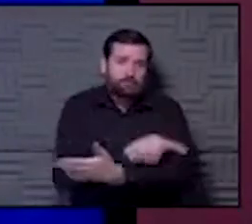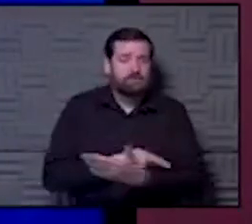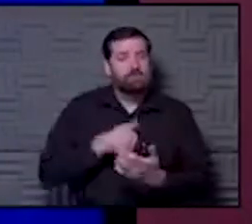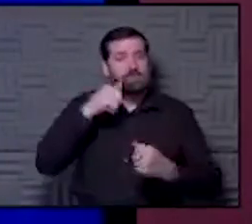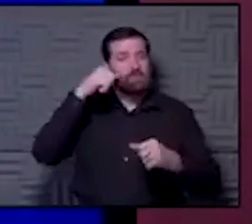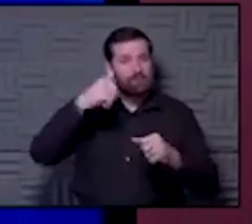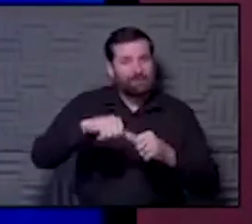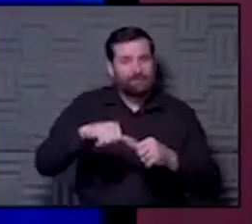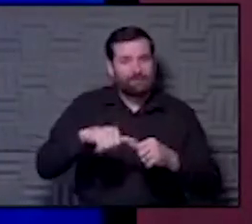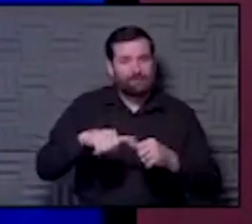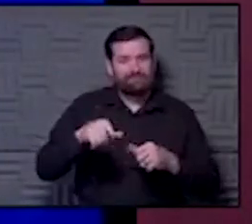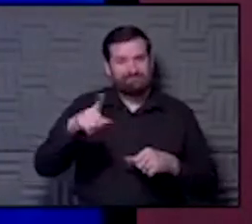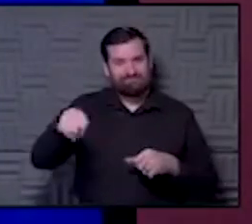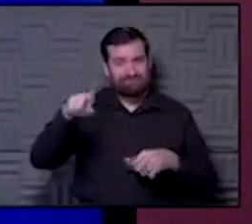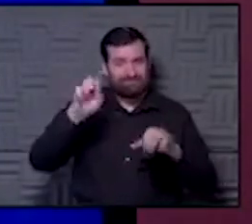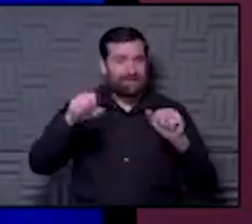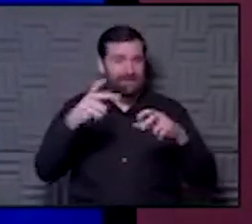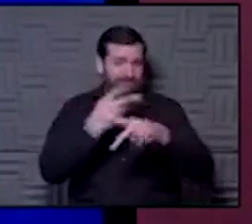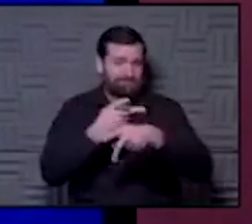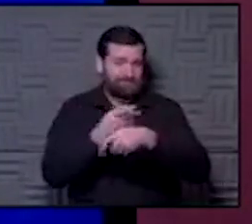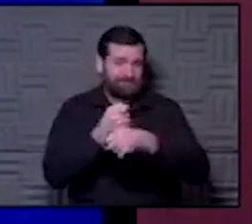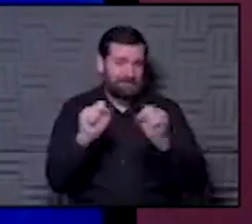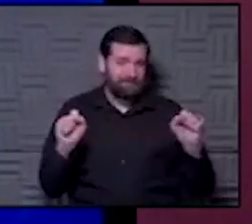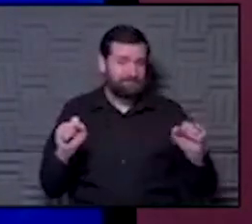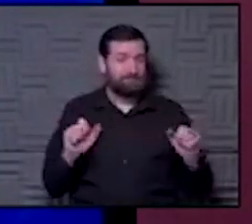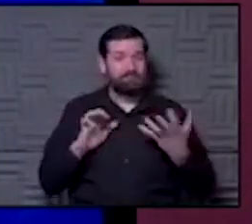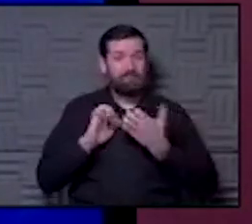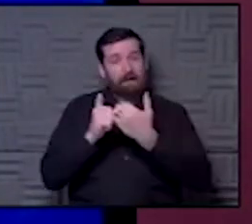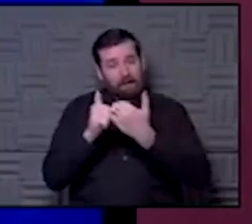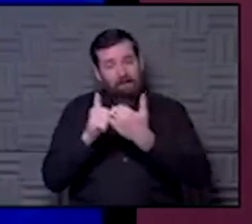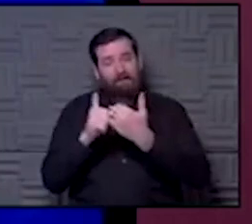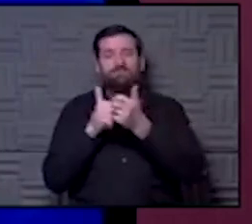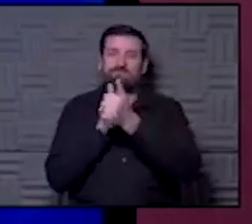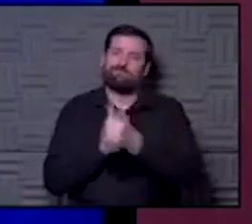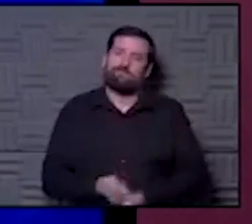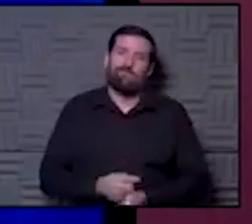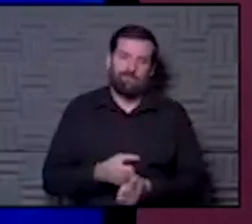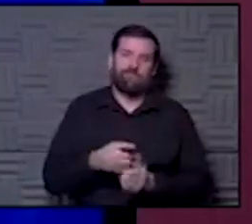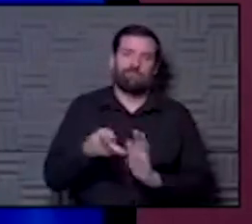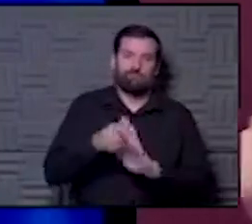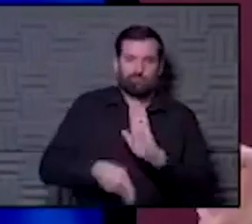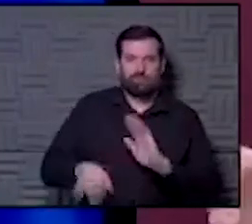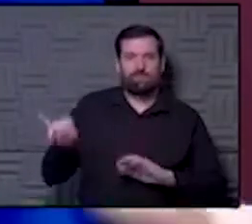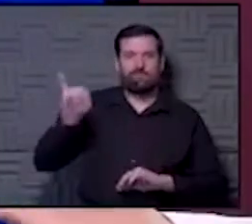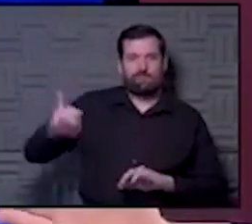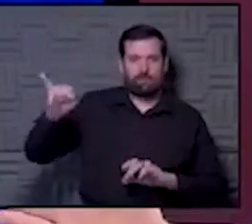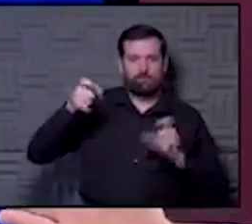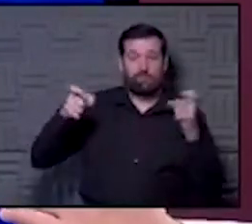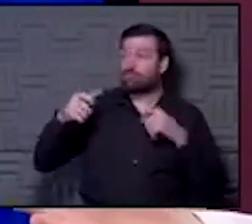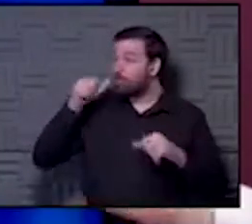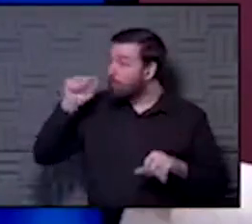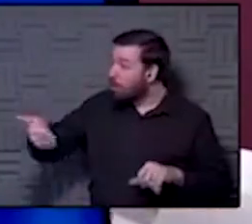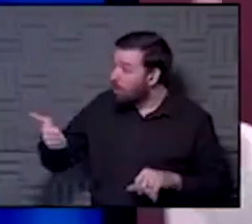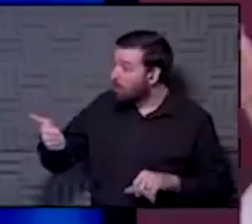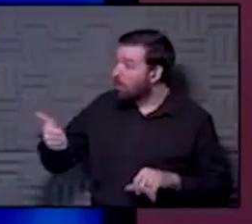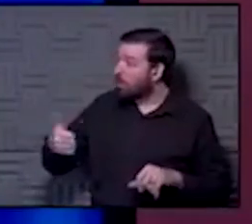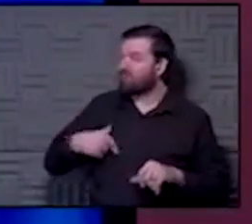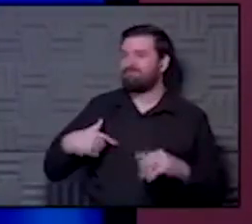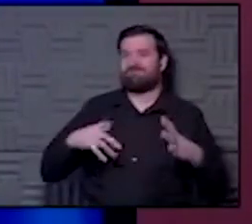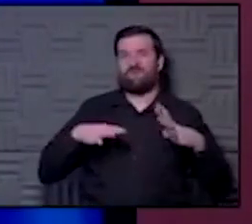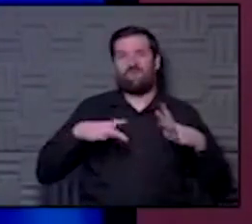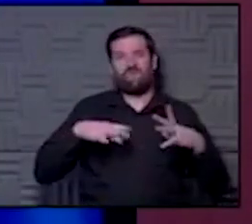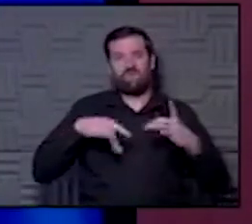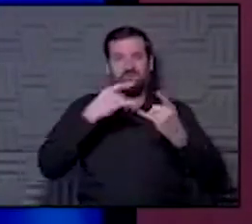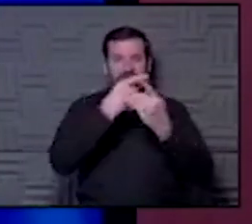remember, you can stay safe by following the rules of infection control. And tomorrow, Hawkeye, I got some cool